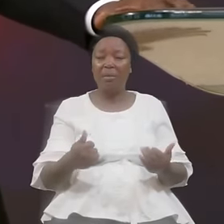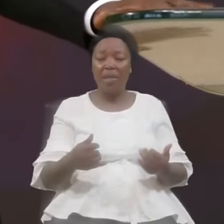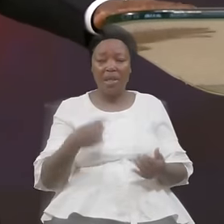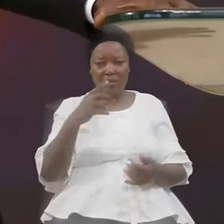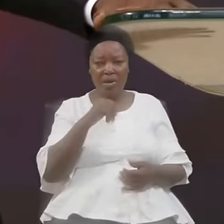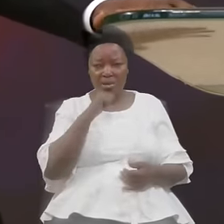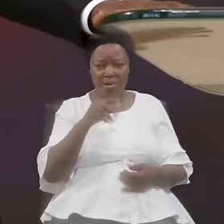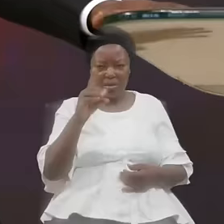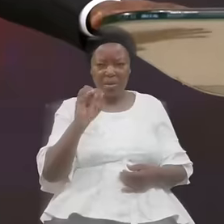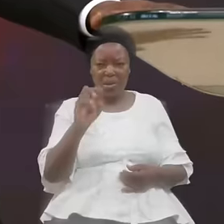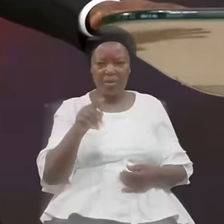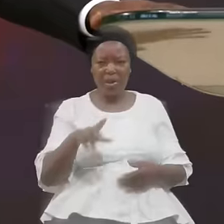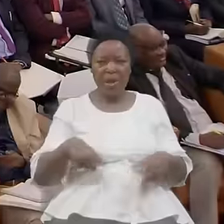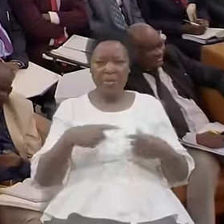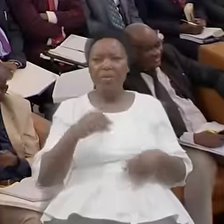Shall Alive